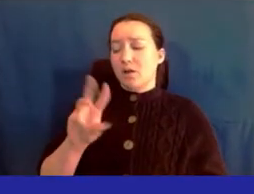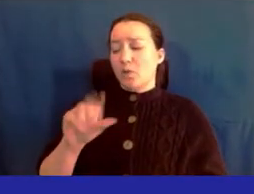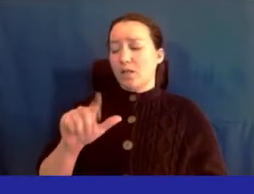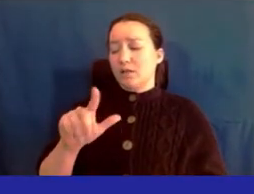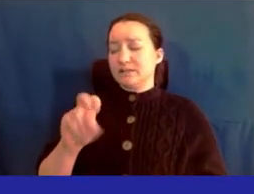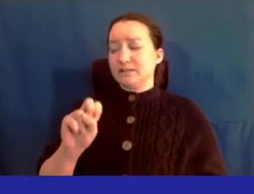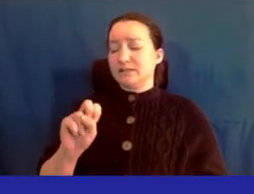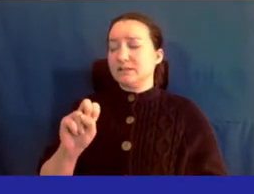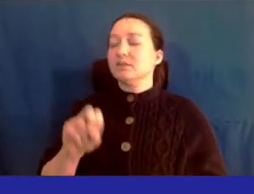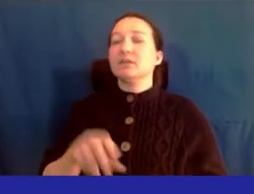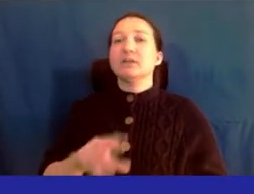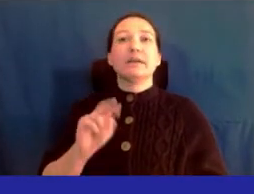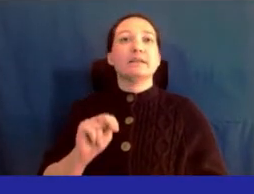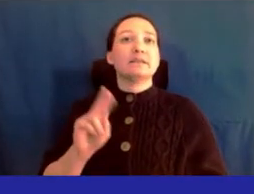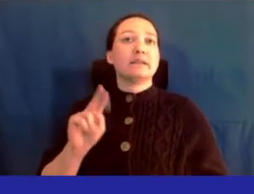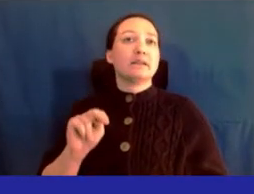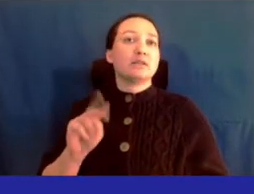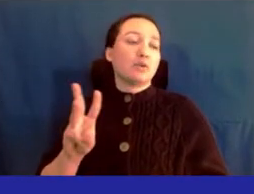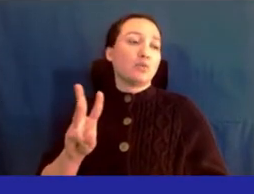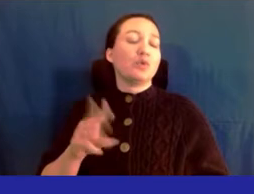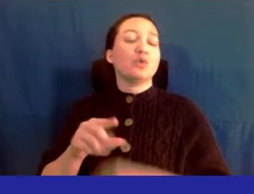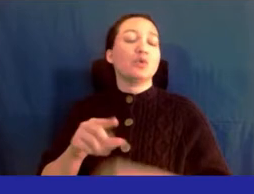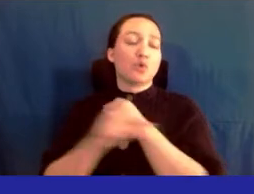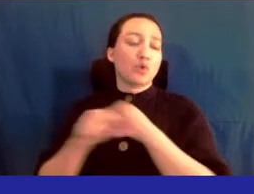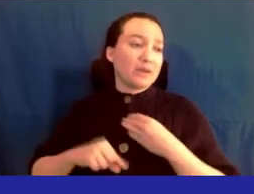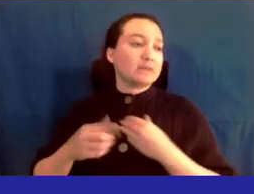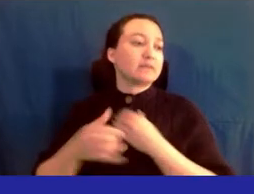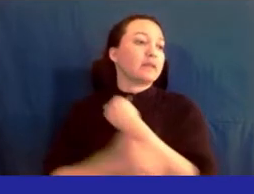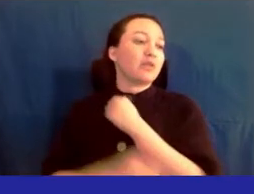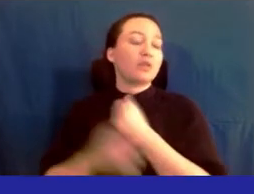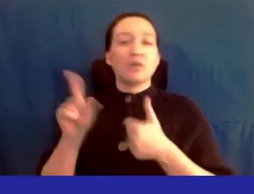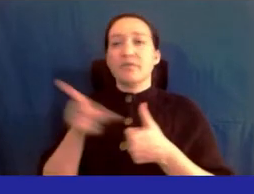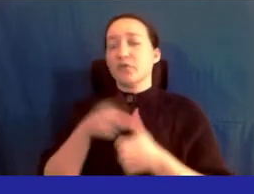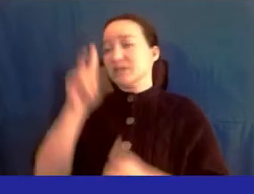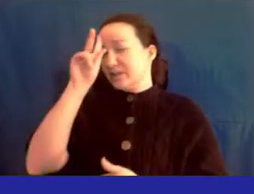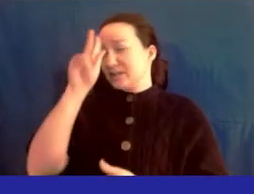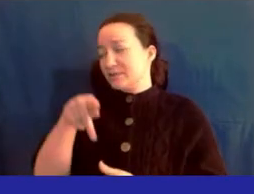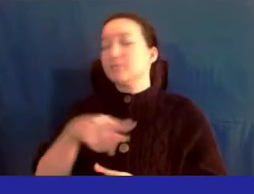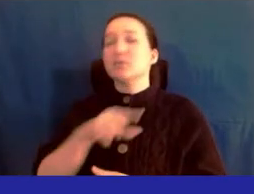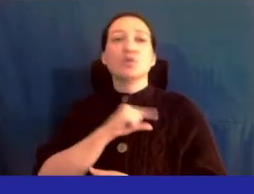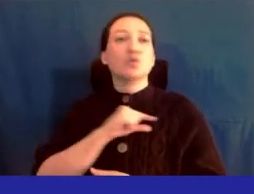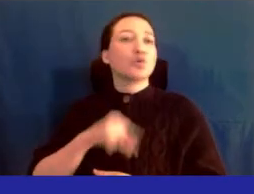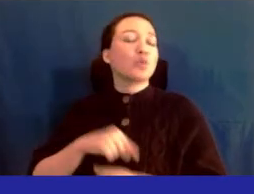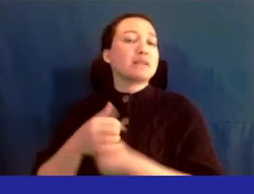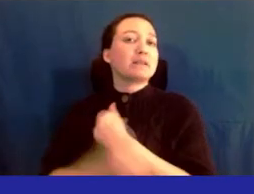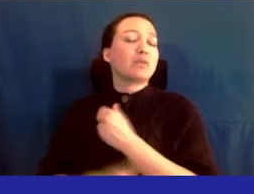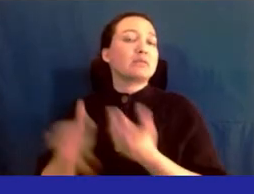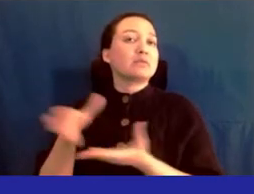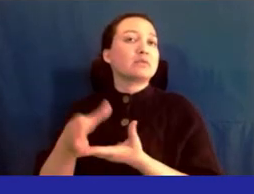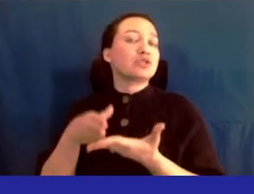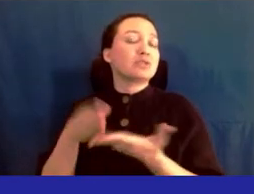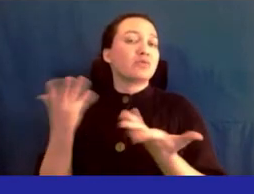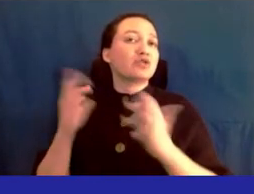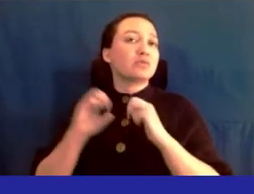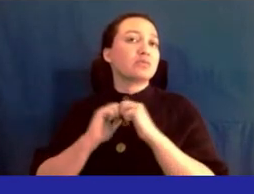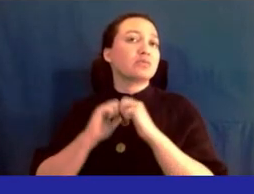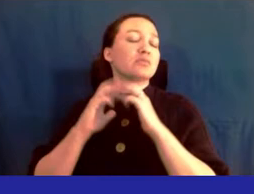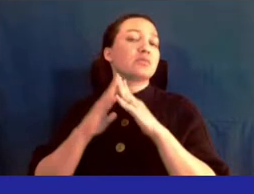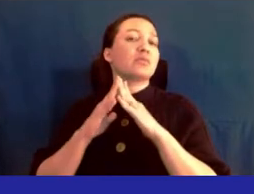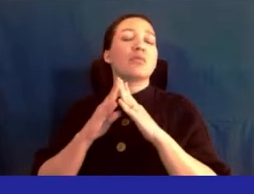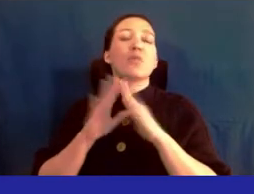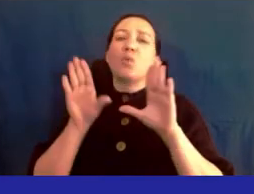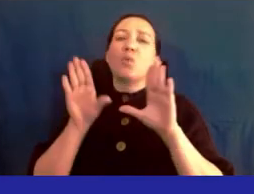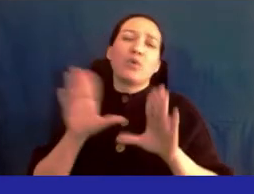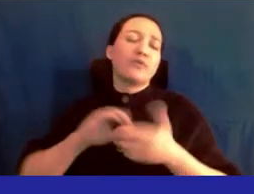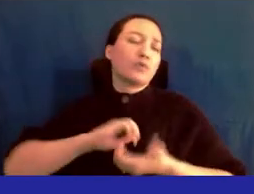NCNW, Queens County Section, First Vice President. The Queens County Section has established a wonderful